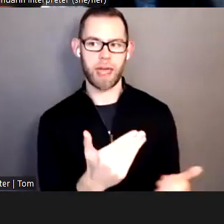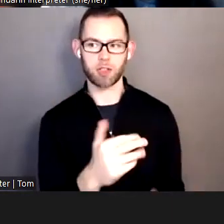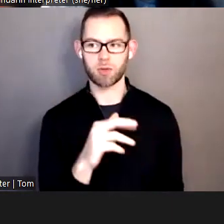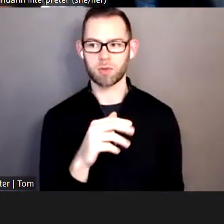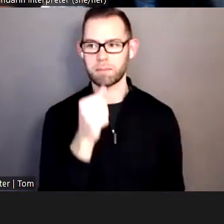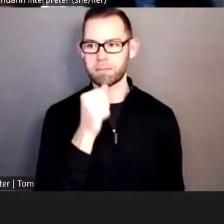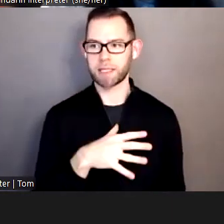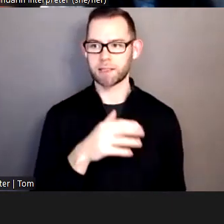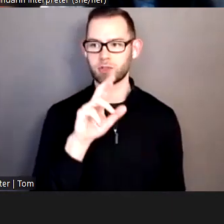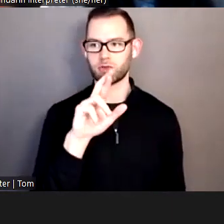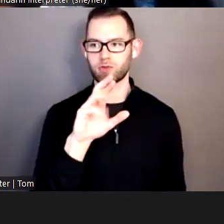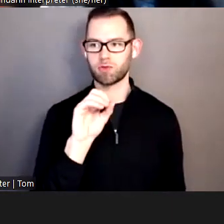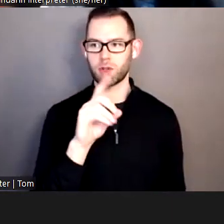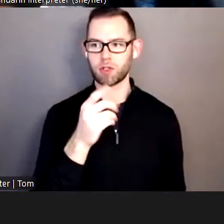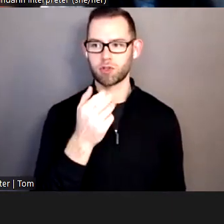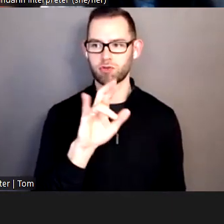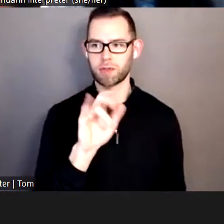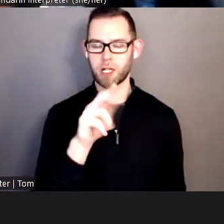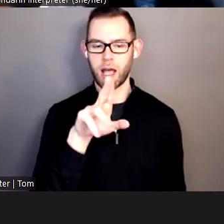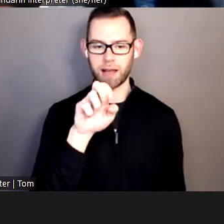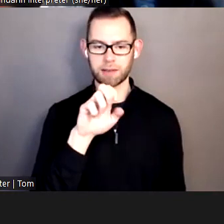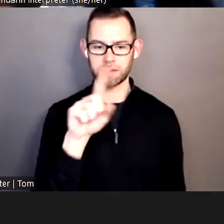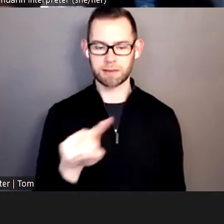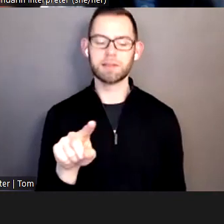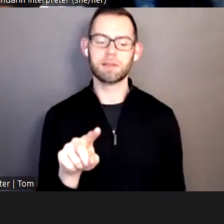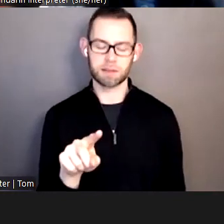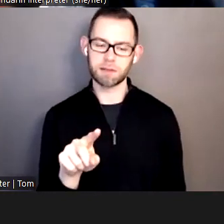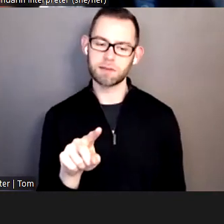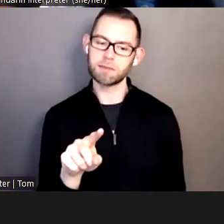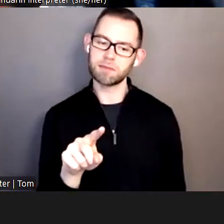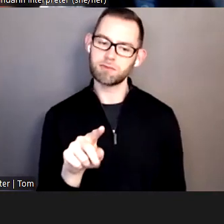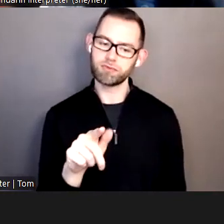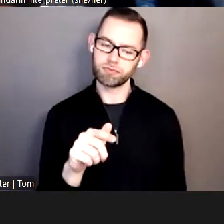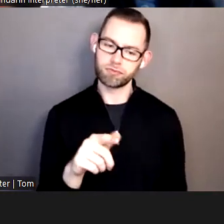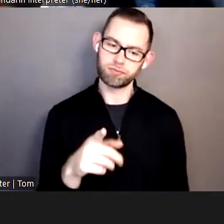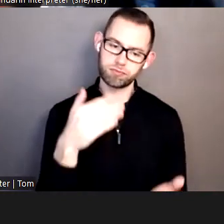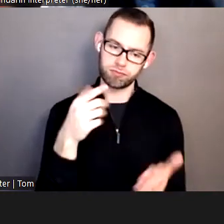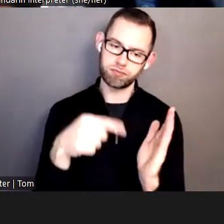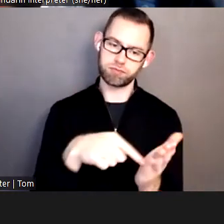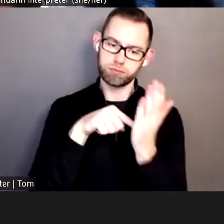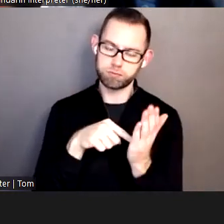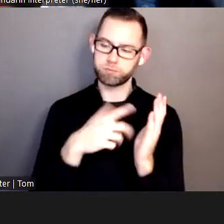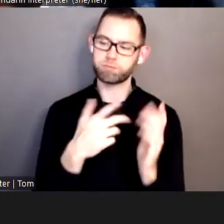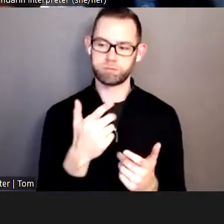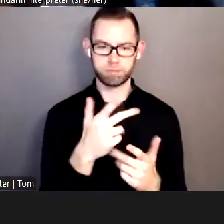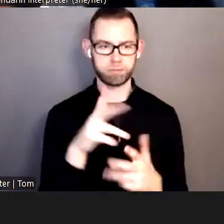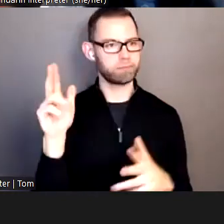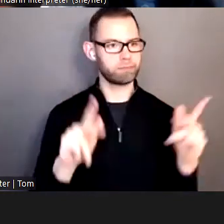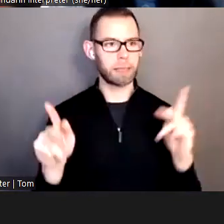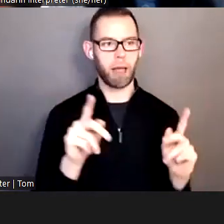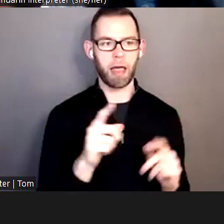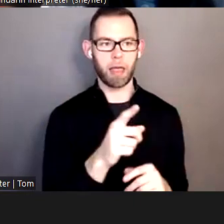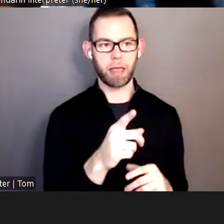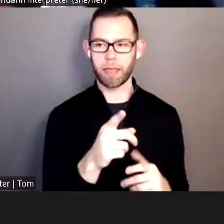about not being able to get somebody that you need to get to and an answer. These are already this